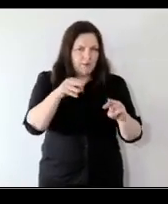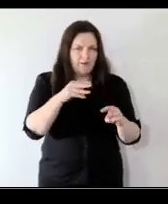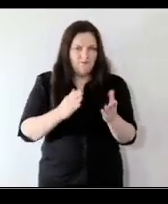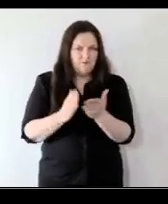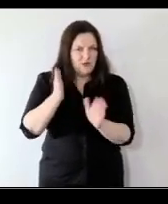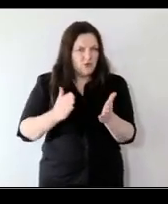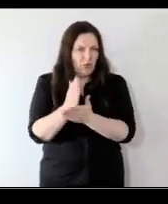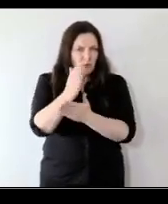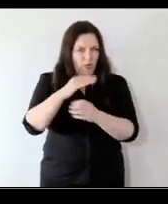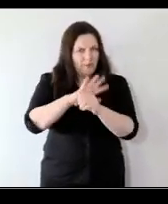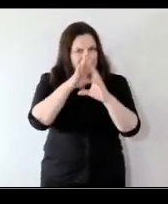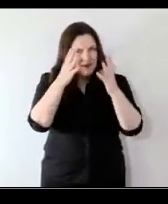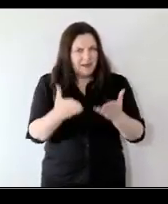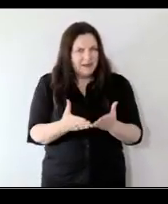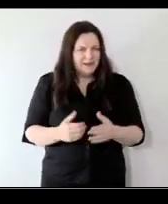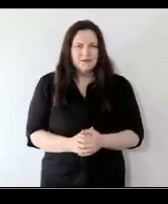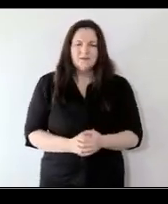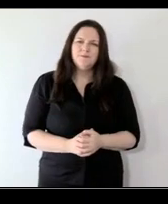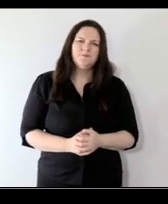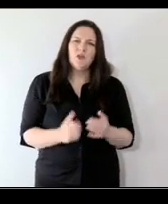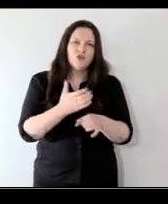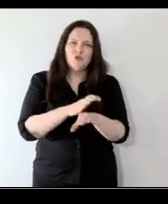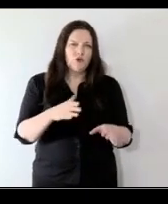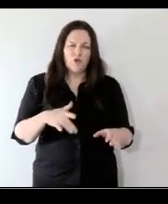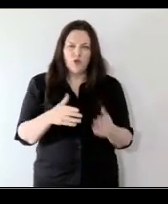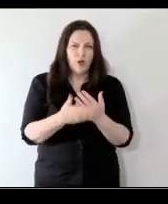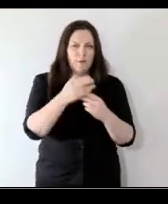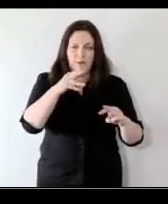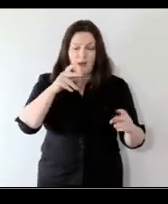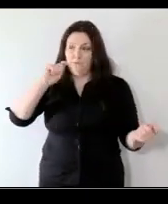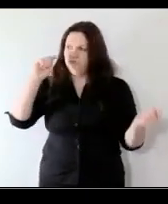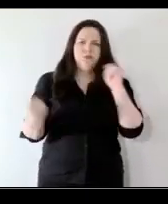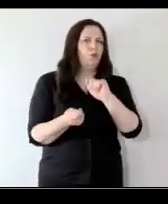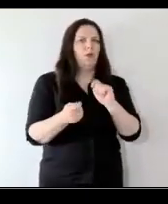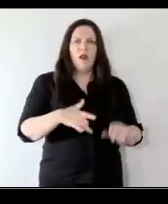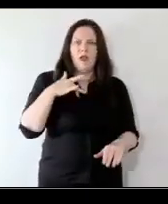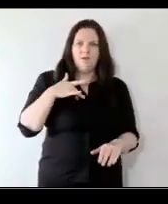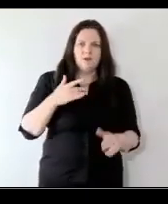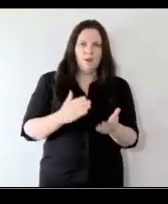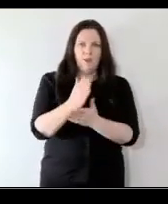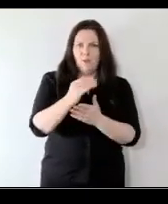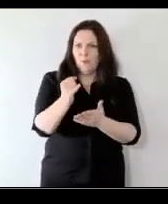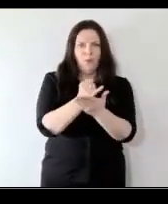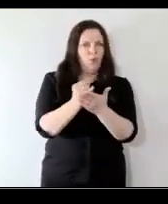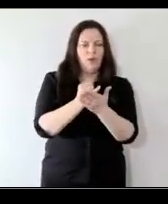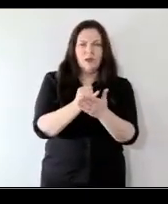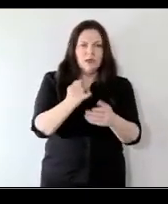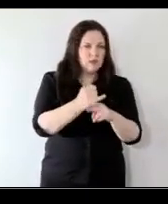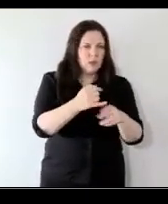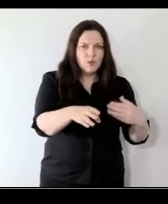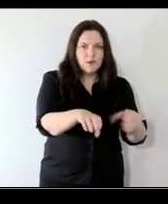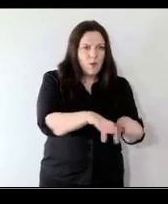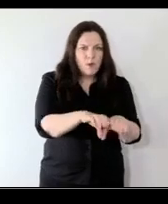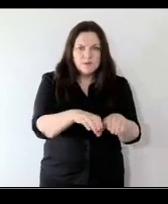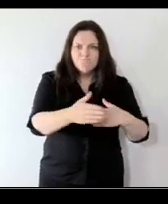gone through this pandemic so children and young people saw their lives change drastically we covered schools closed